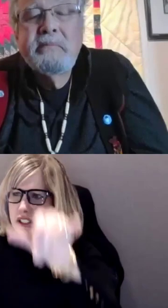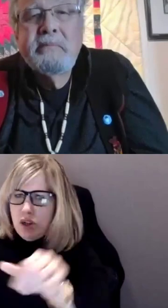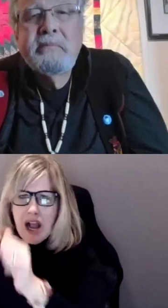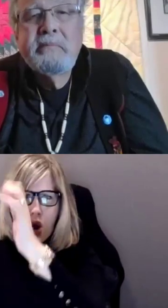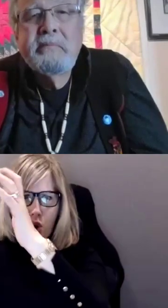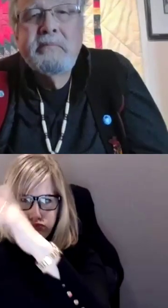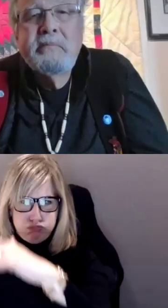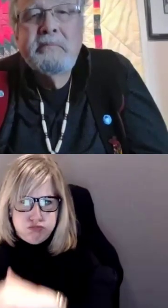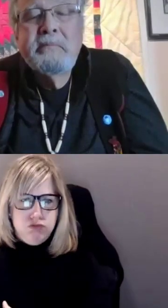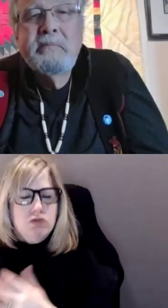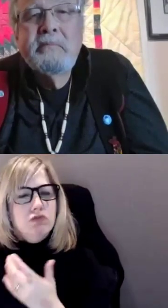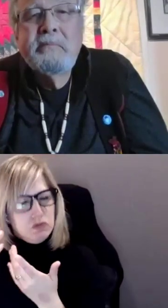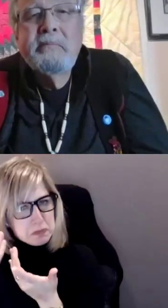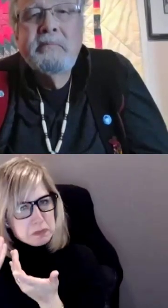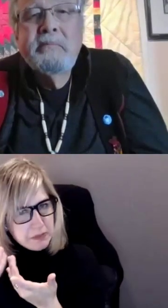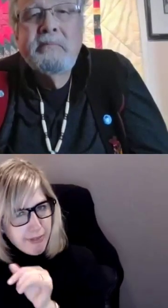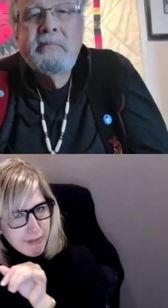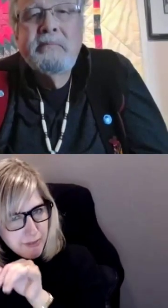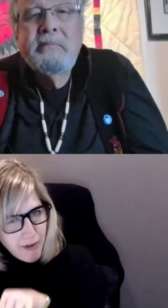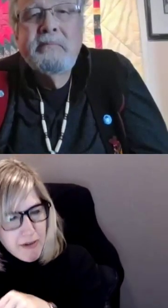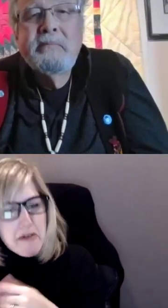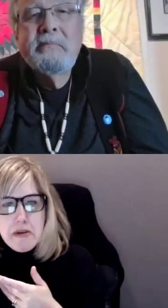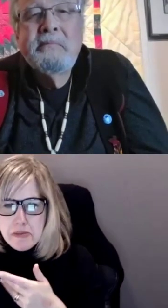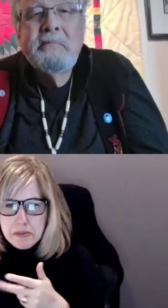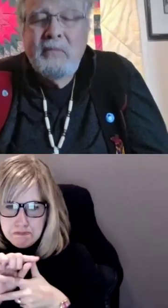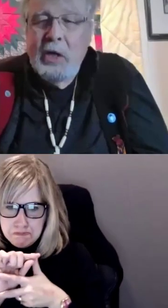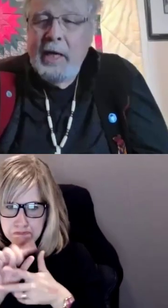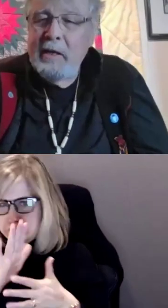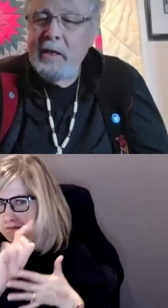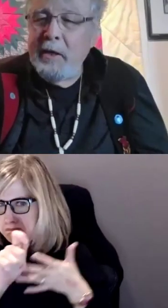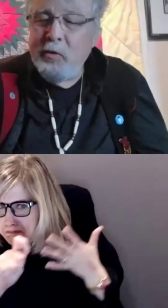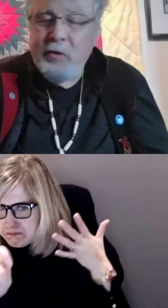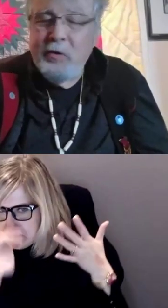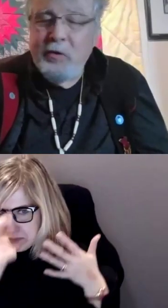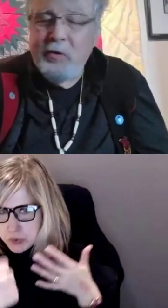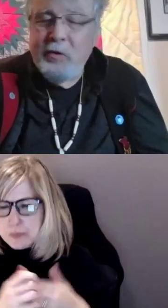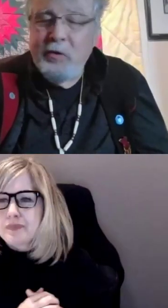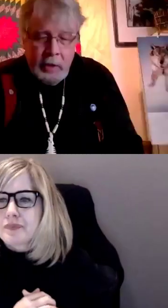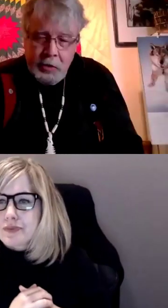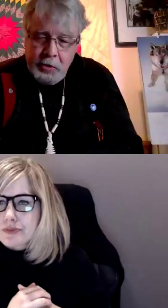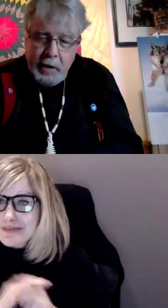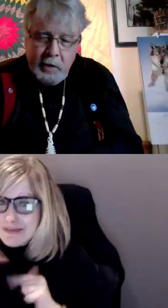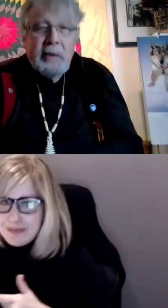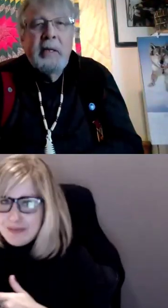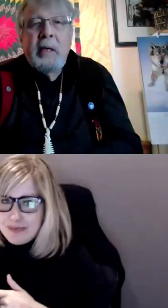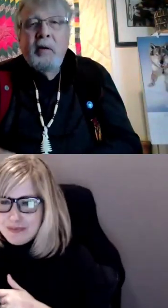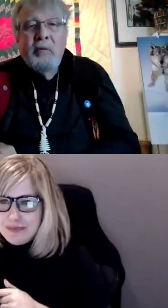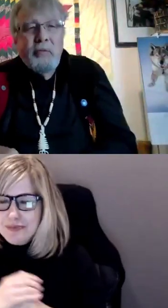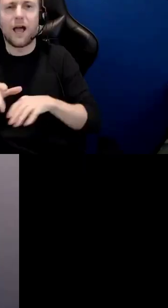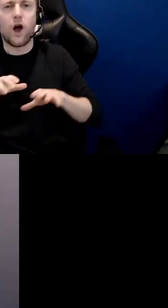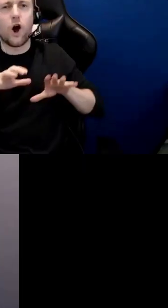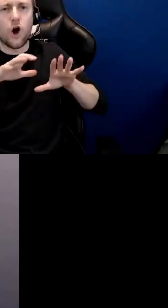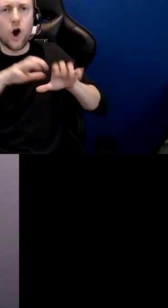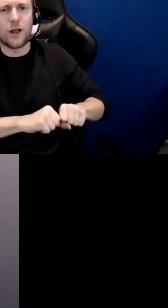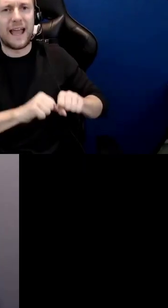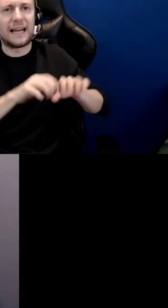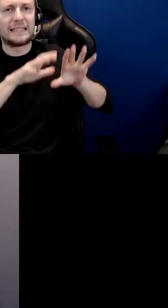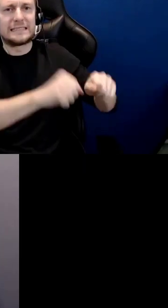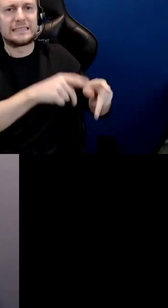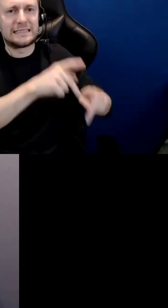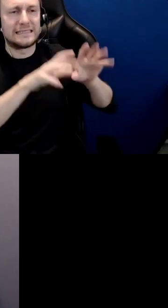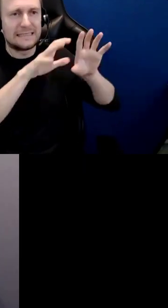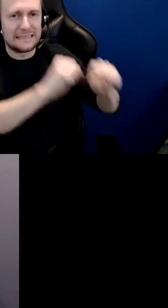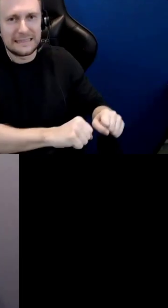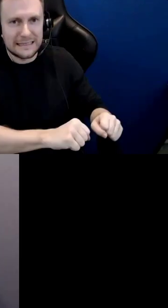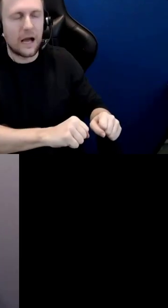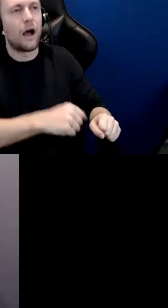throw it to you ed to pick it up from here okay thank you stephanie mcgwetch now for actually